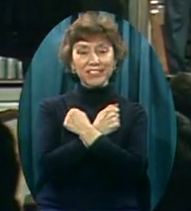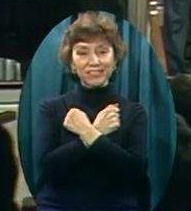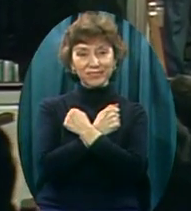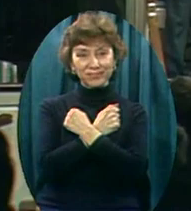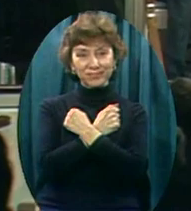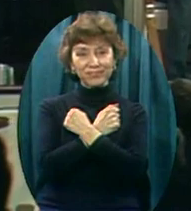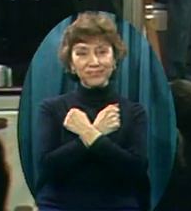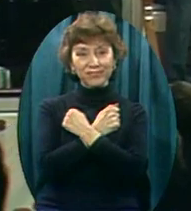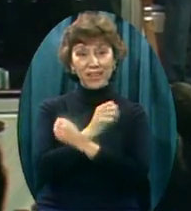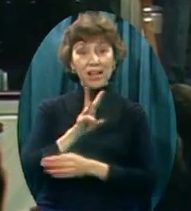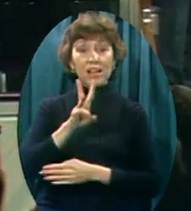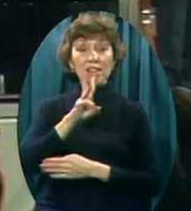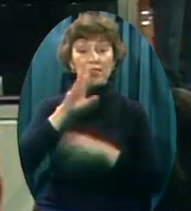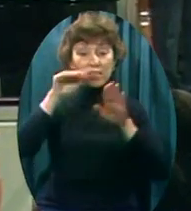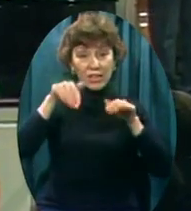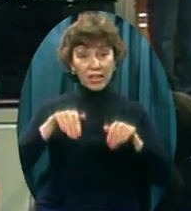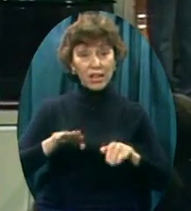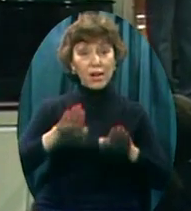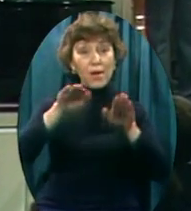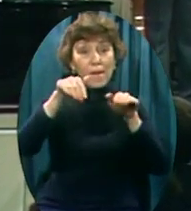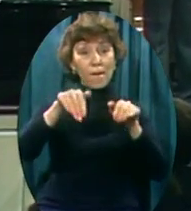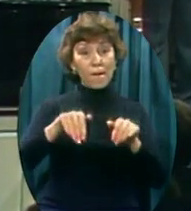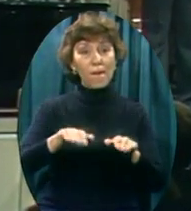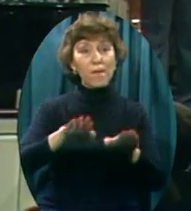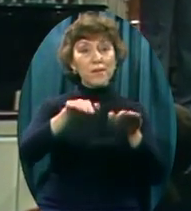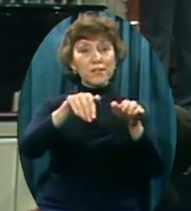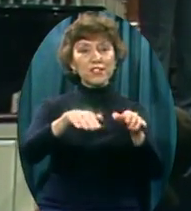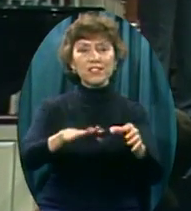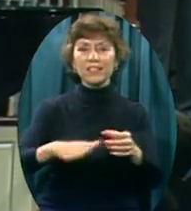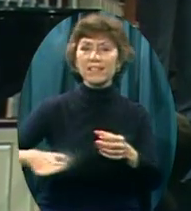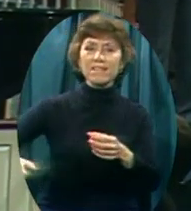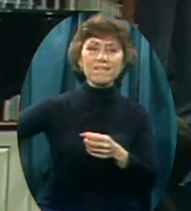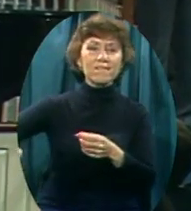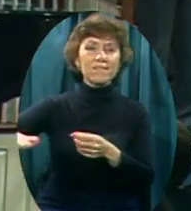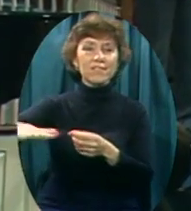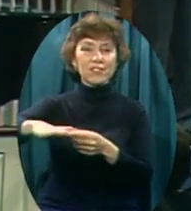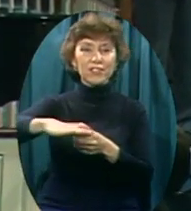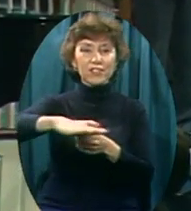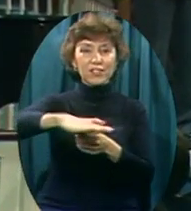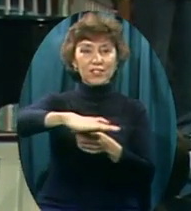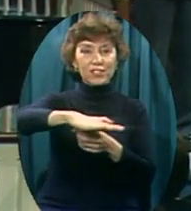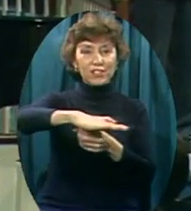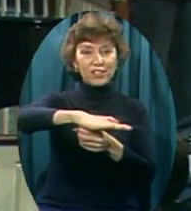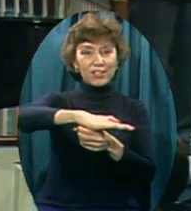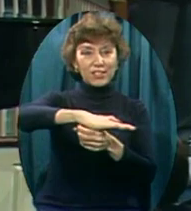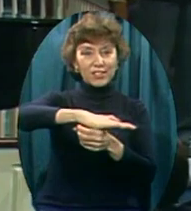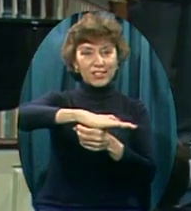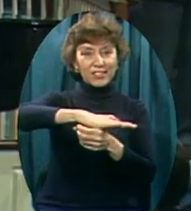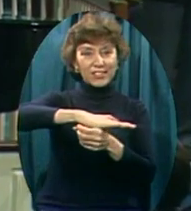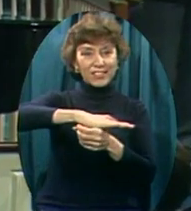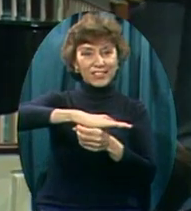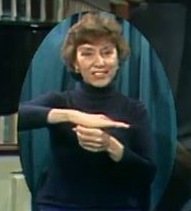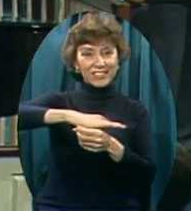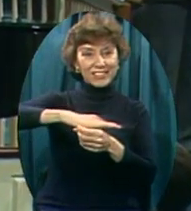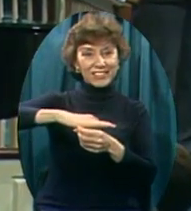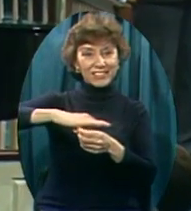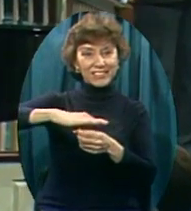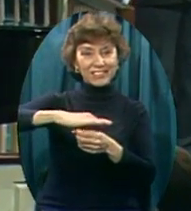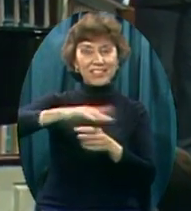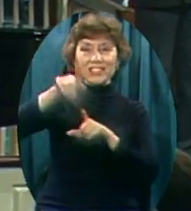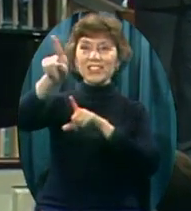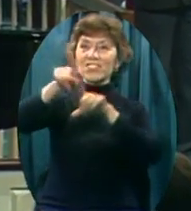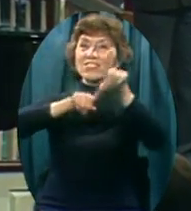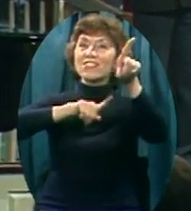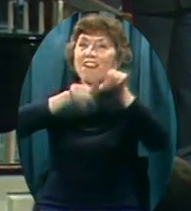The ocean is dry There are